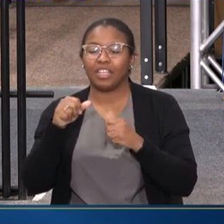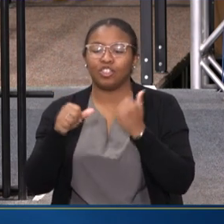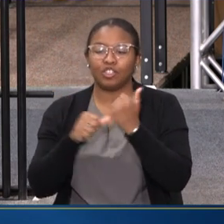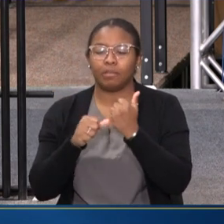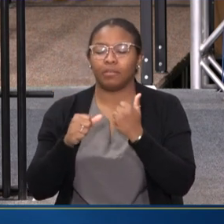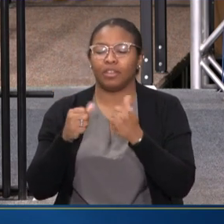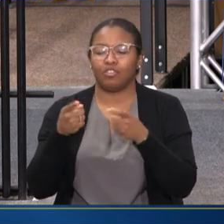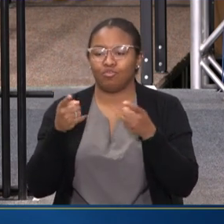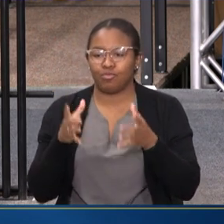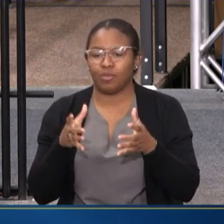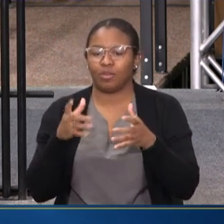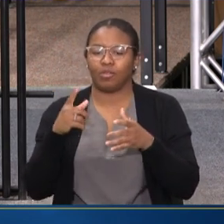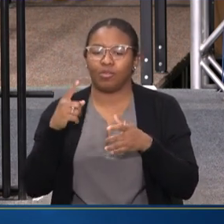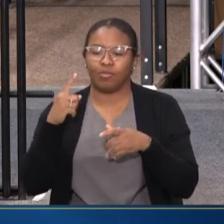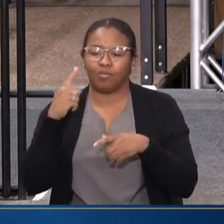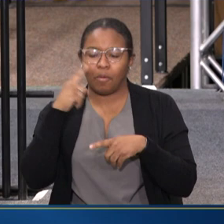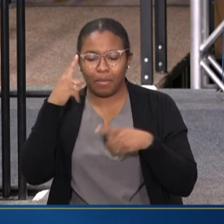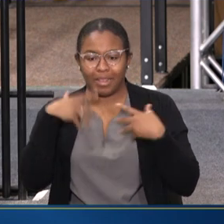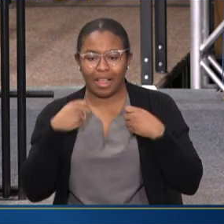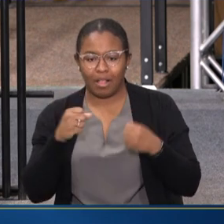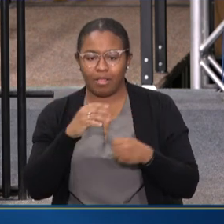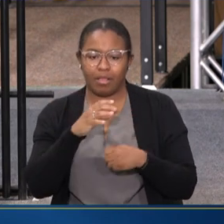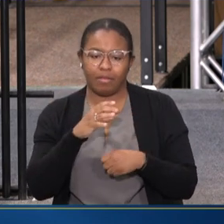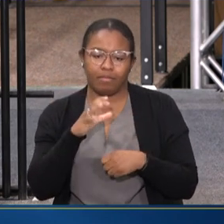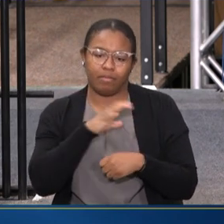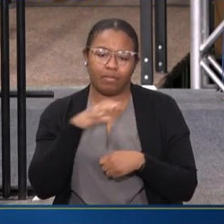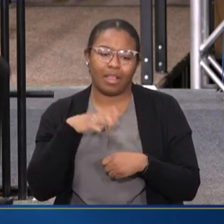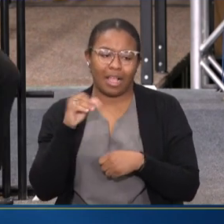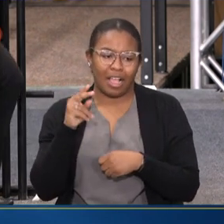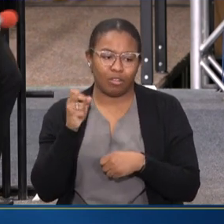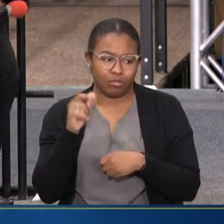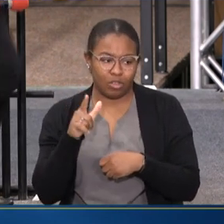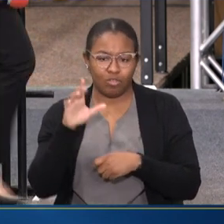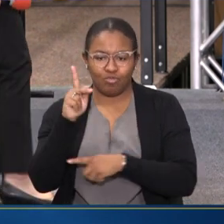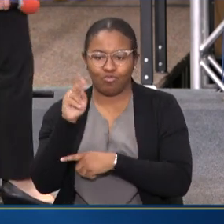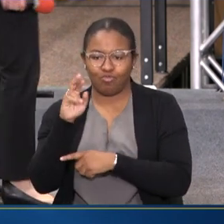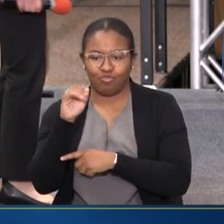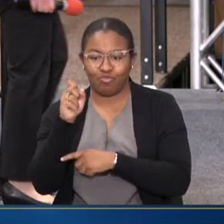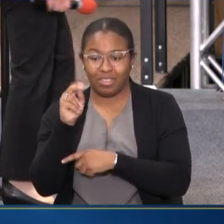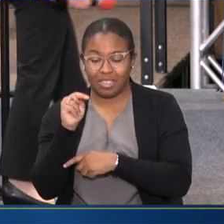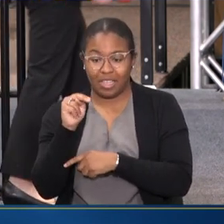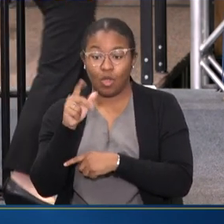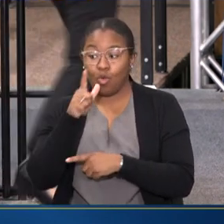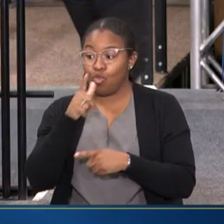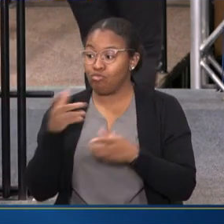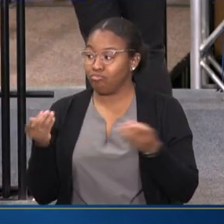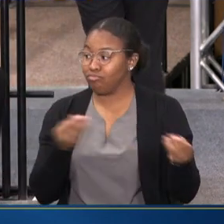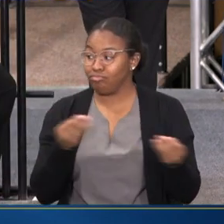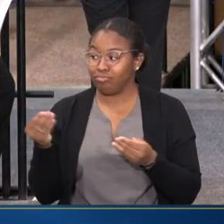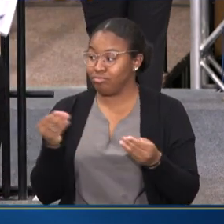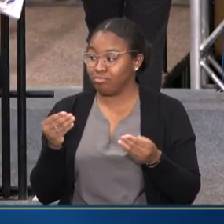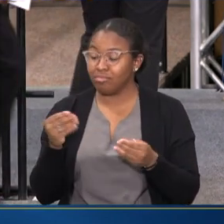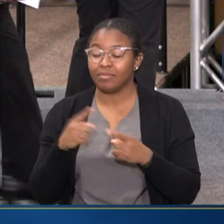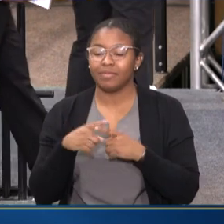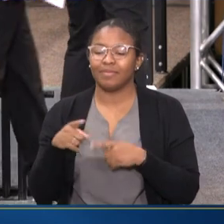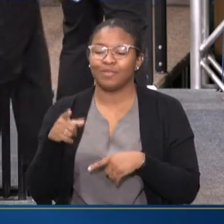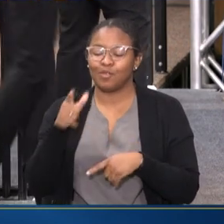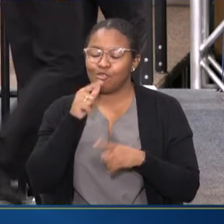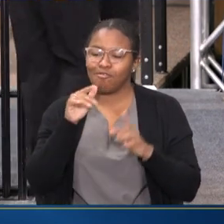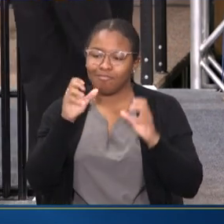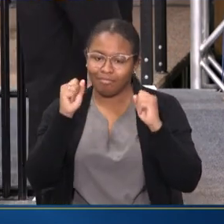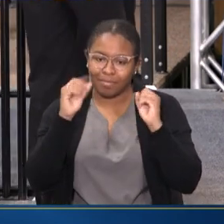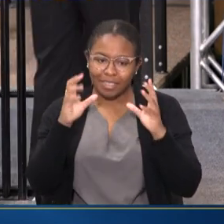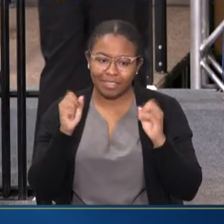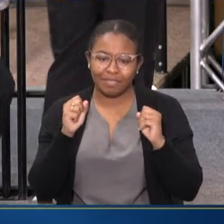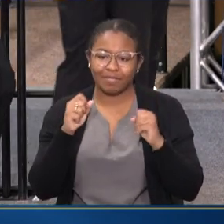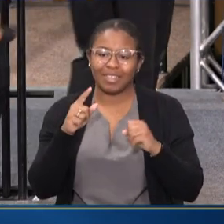DOMESTIC POLICY COUNCIL, KRISTIN LINK-YOUNG. AND THEN THIS PANEL IS GOING TO BE MODERATED BY THE FANTASTIC ACTING ADMINISTRATOR